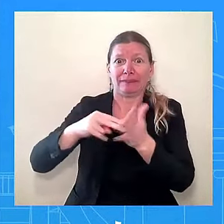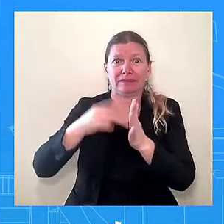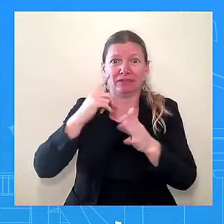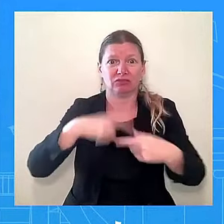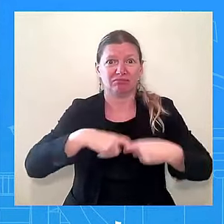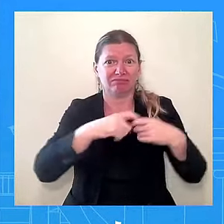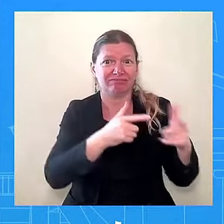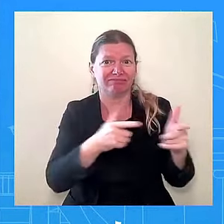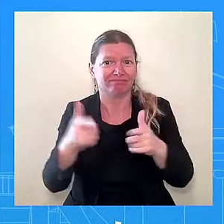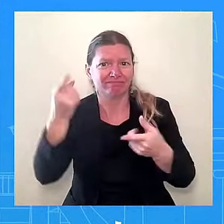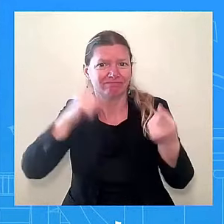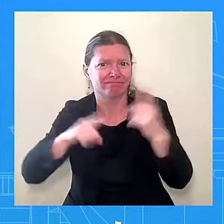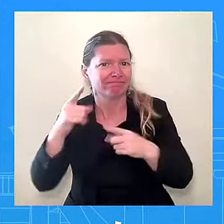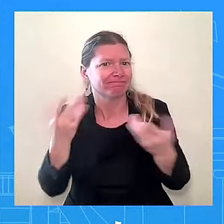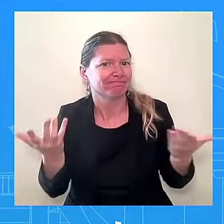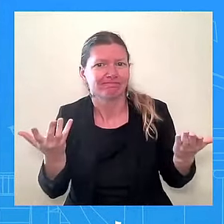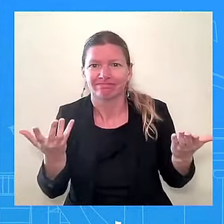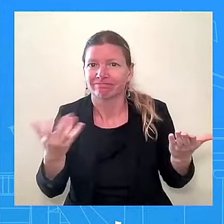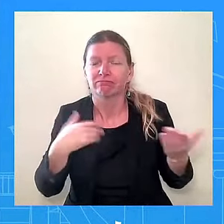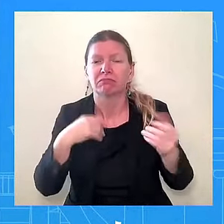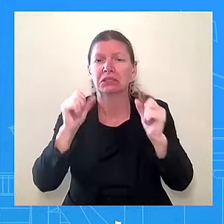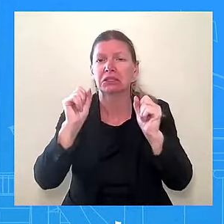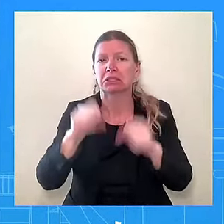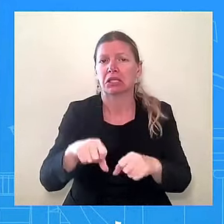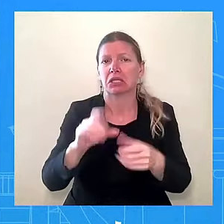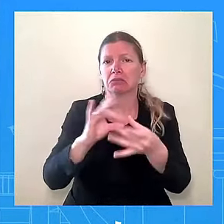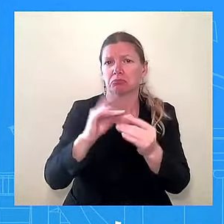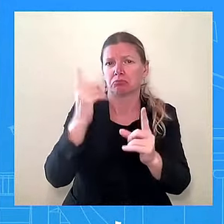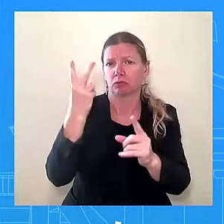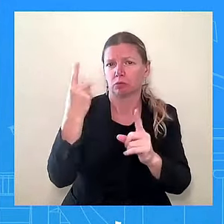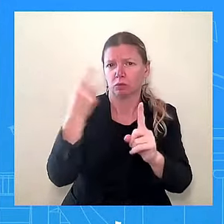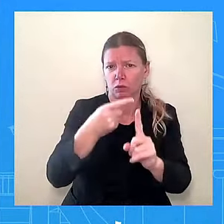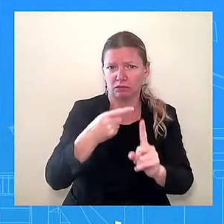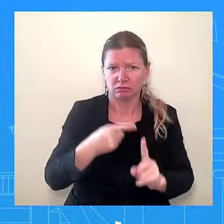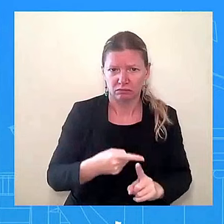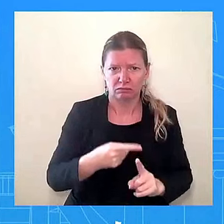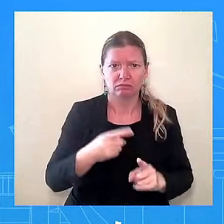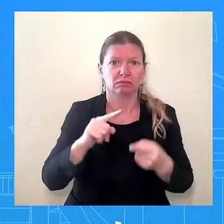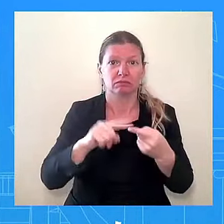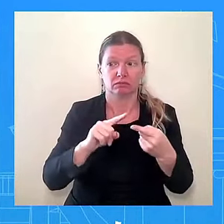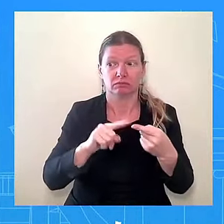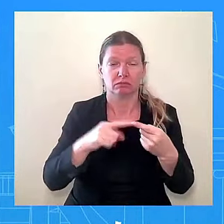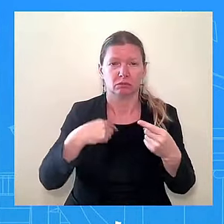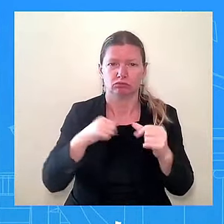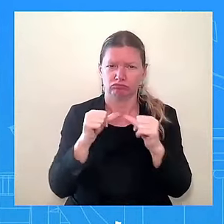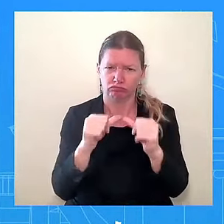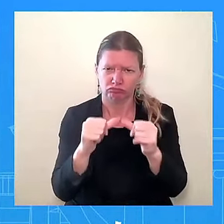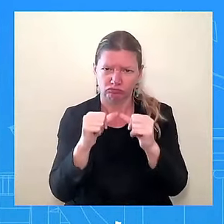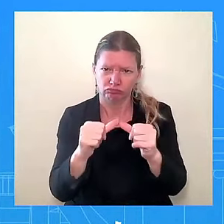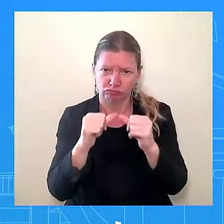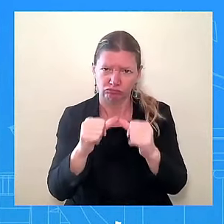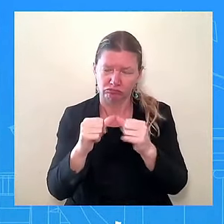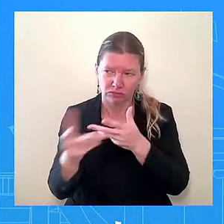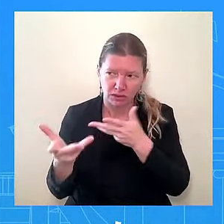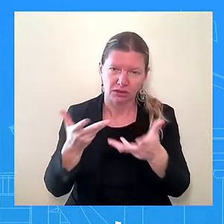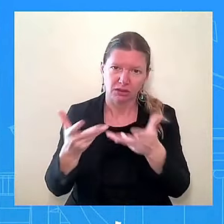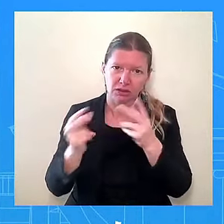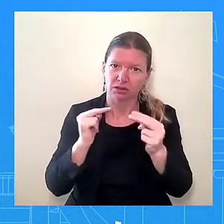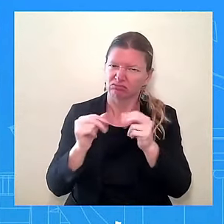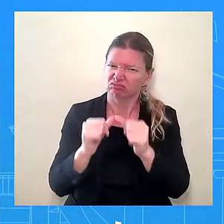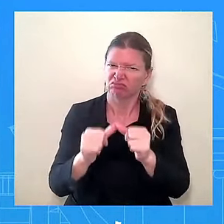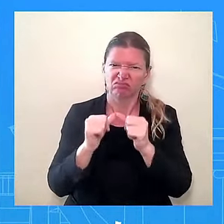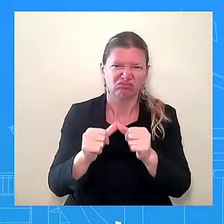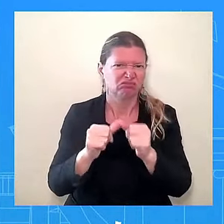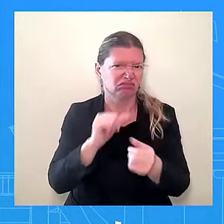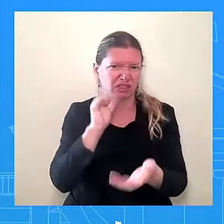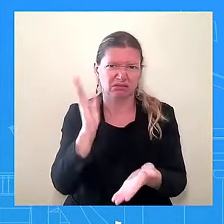to try to continue to work with our counterparts to move this forward because it's that important. And number two, as I kind of